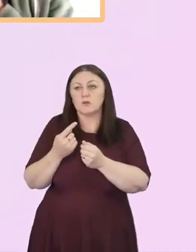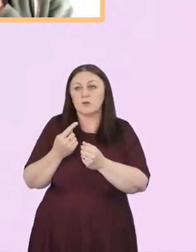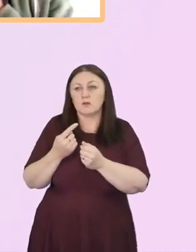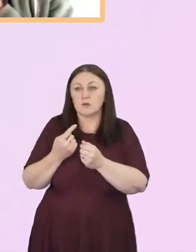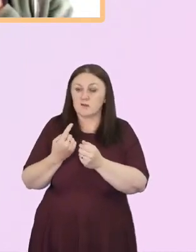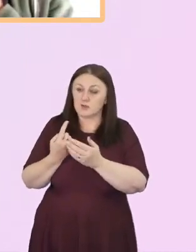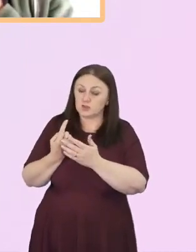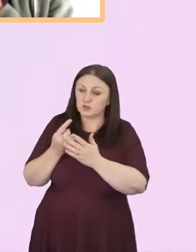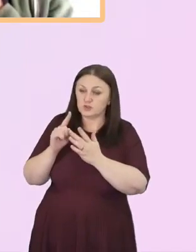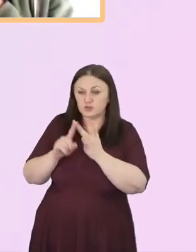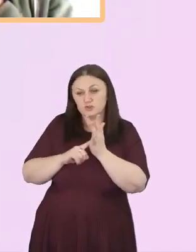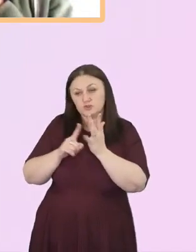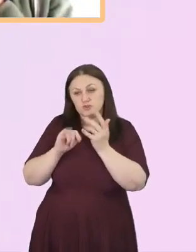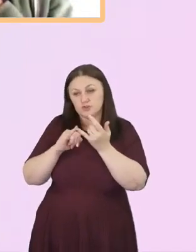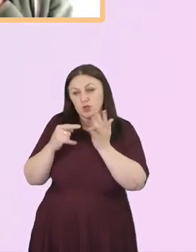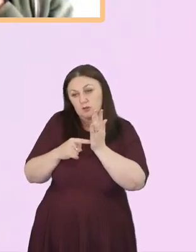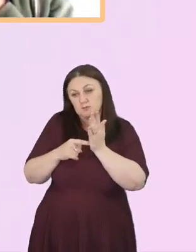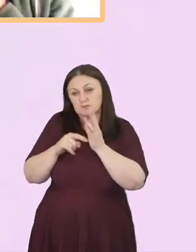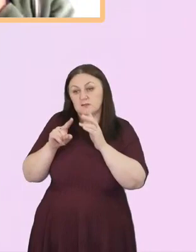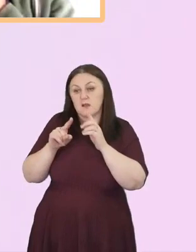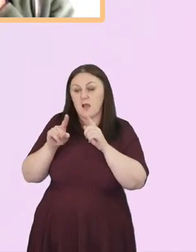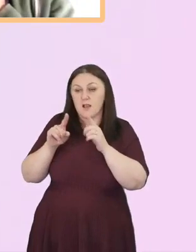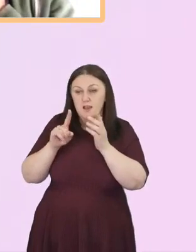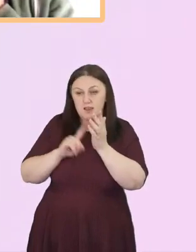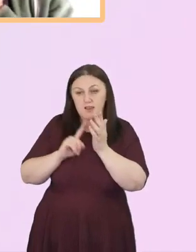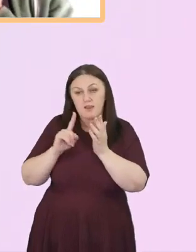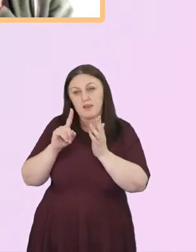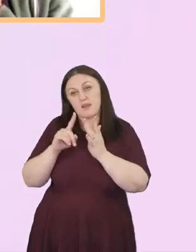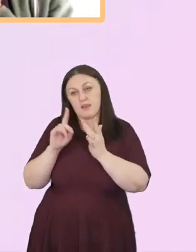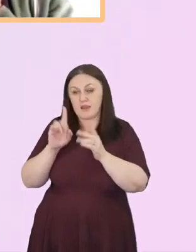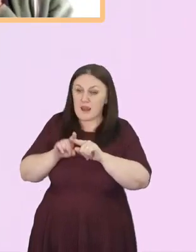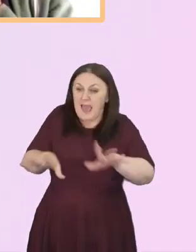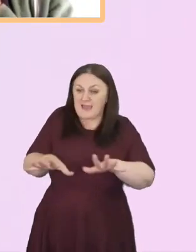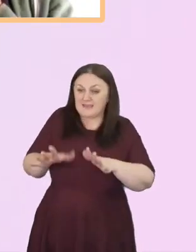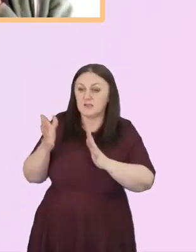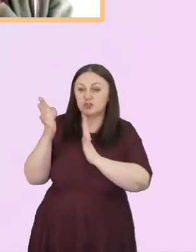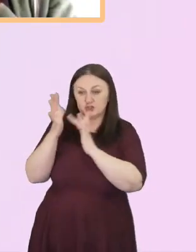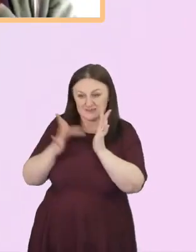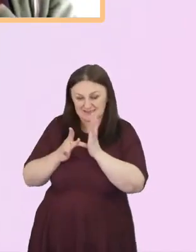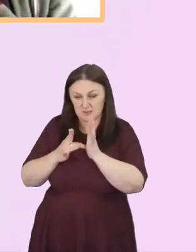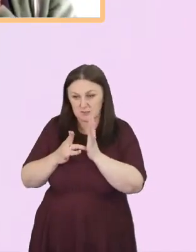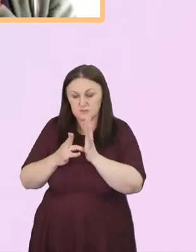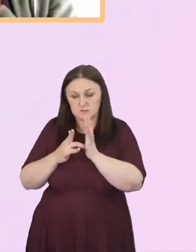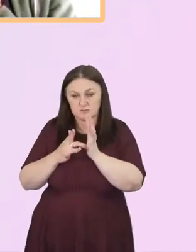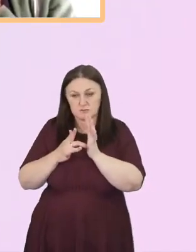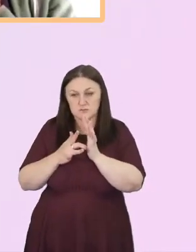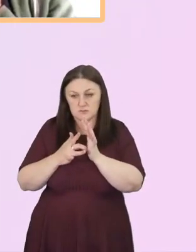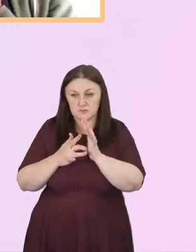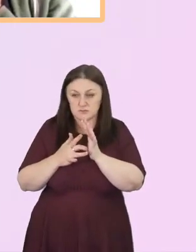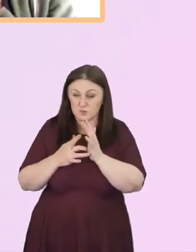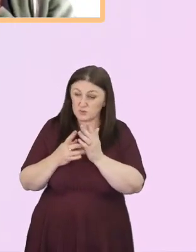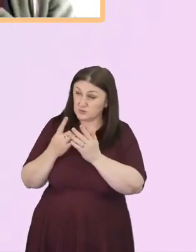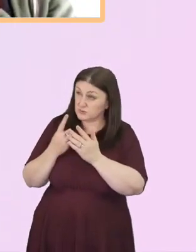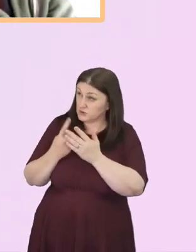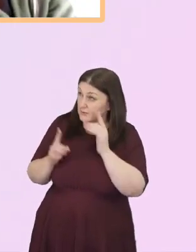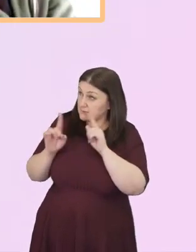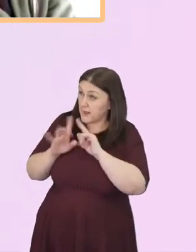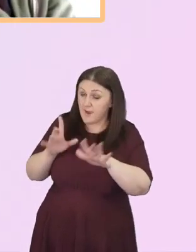Jesus. And if only for a whole range of resources and ideas, there's a